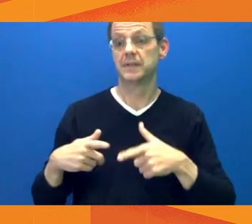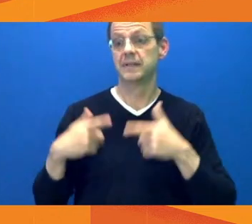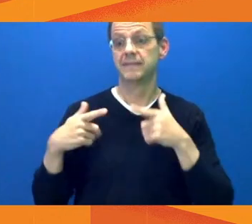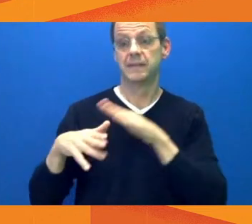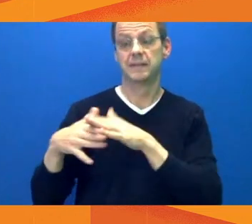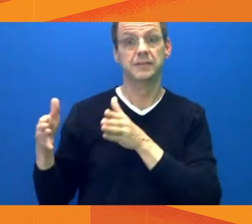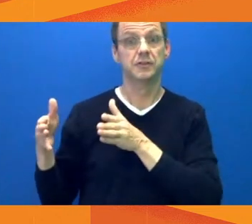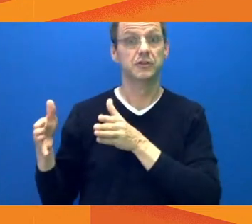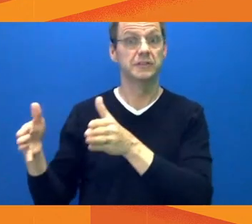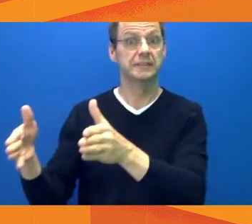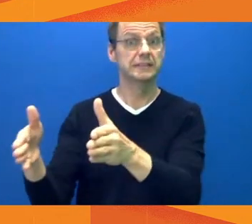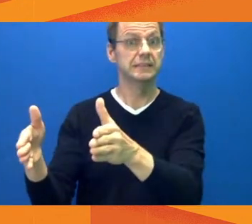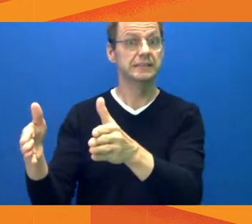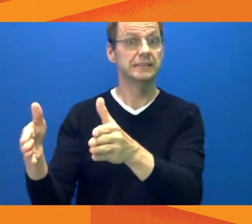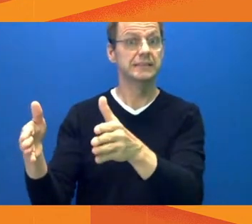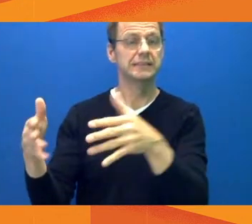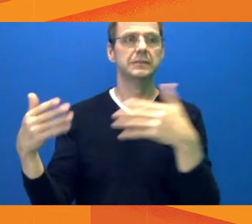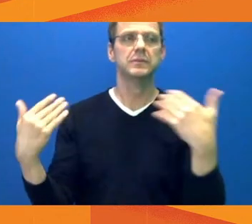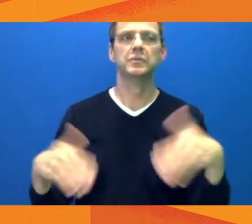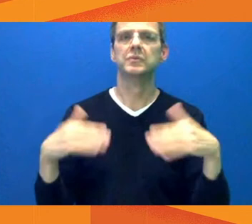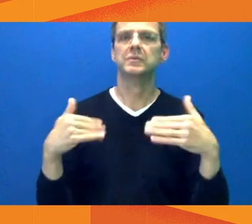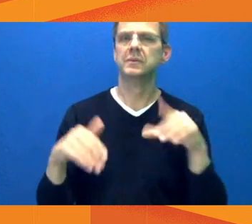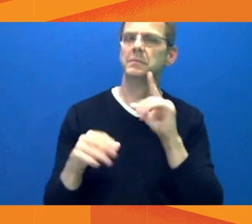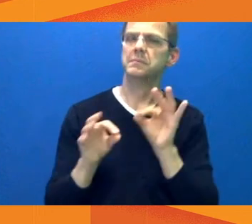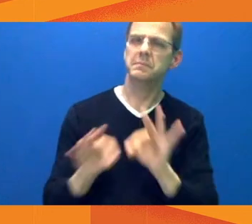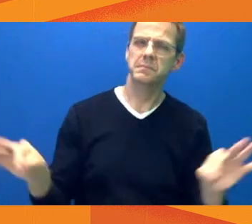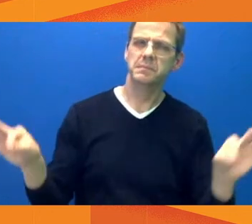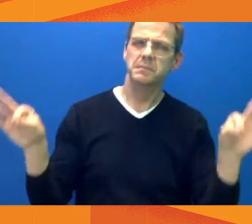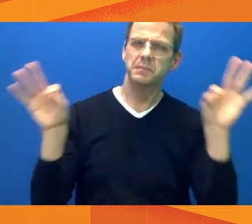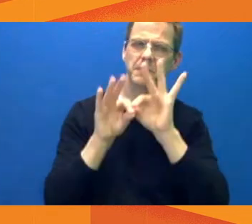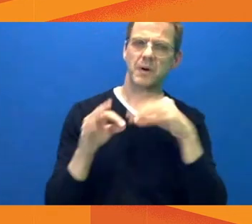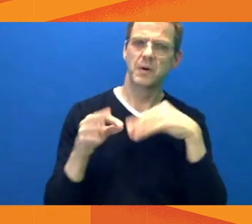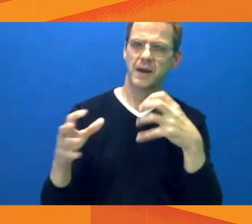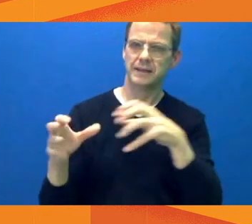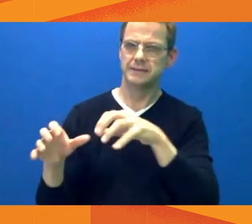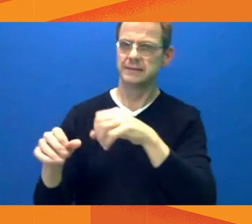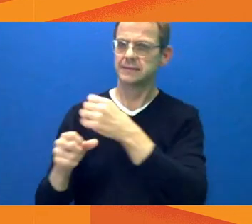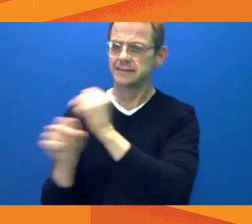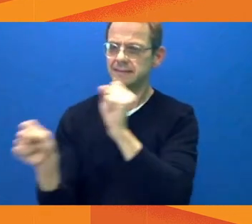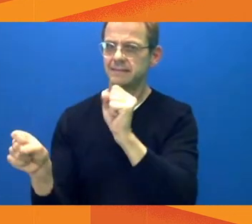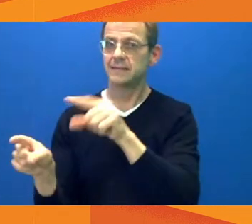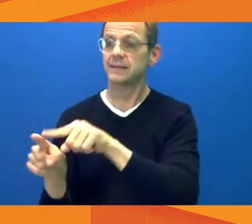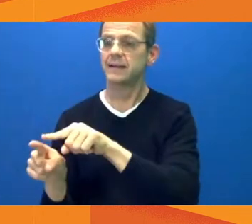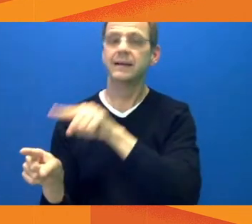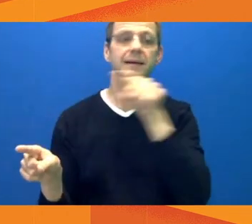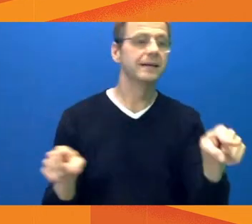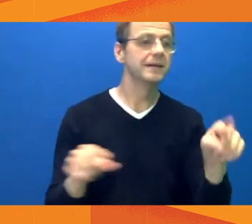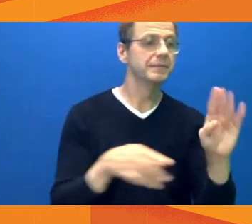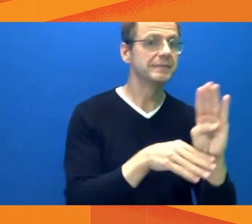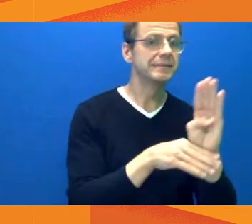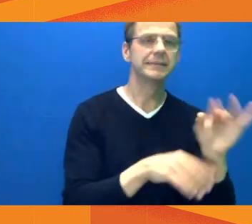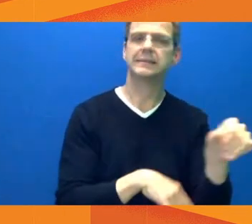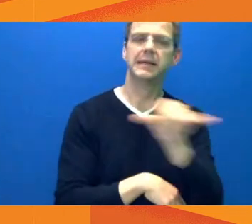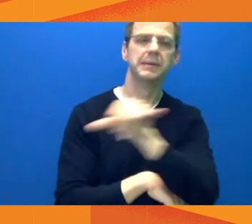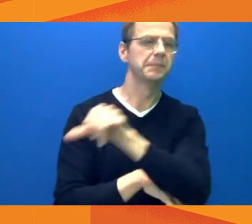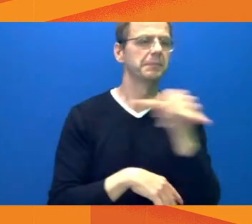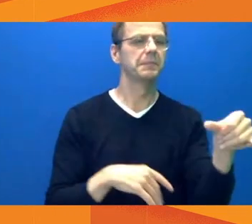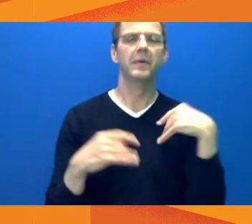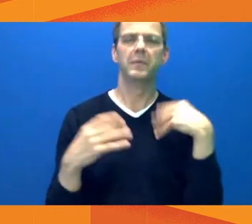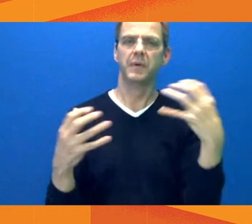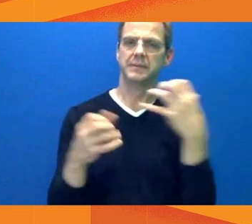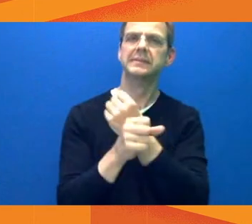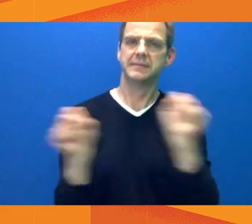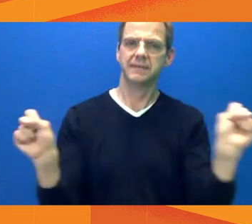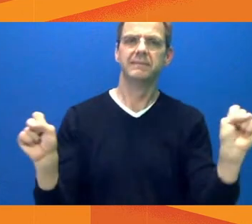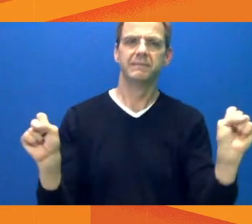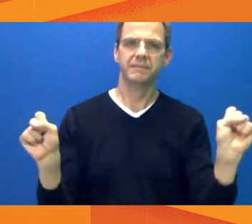continues through smaller, more dispersed shelter locations and many more transitional housing sites. This approach enables